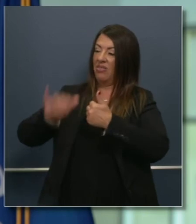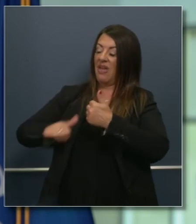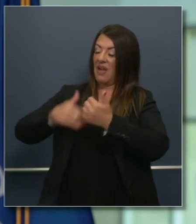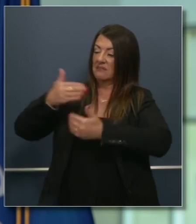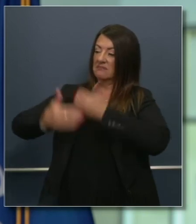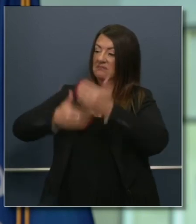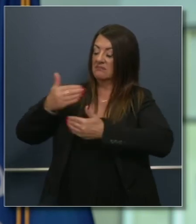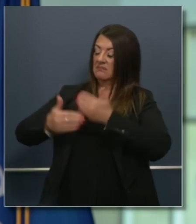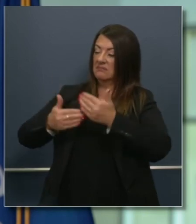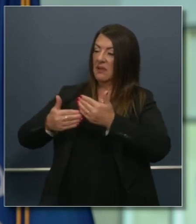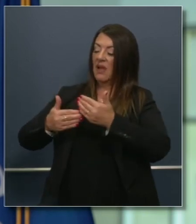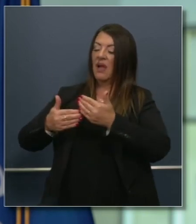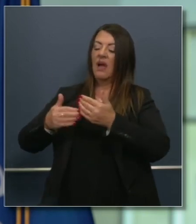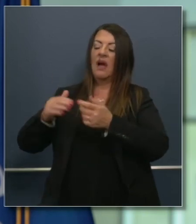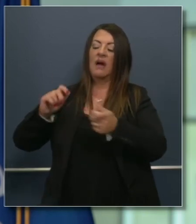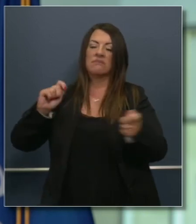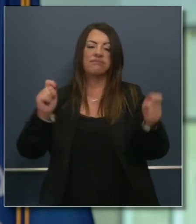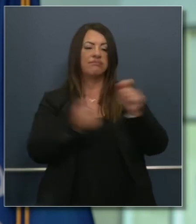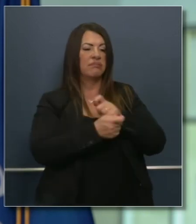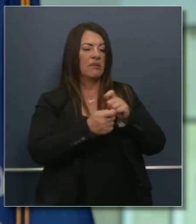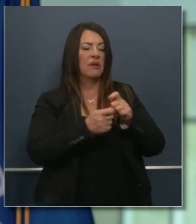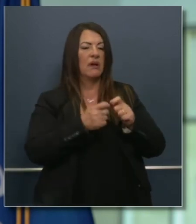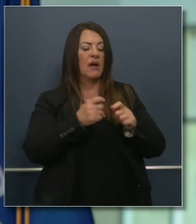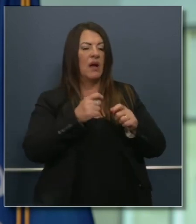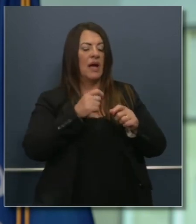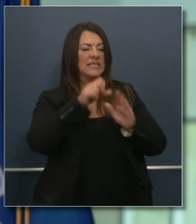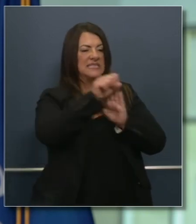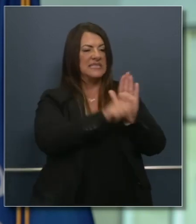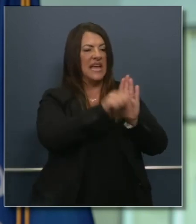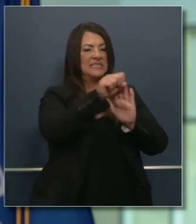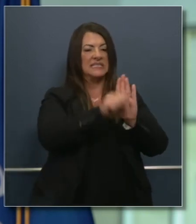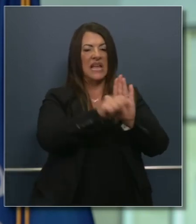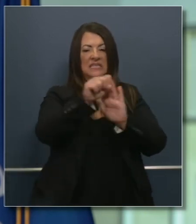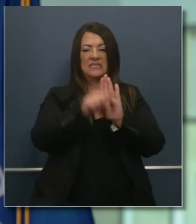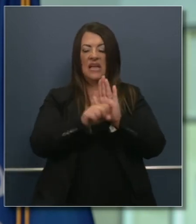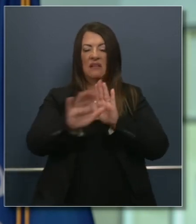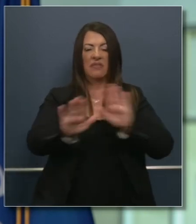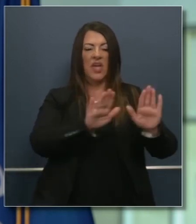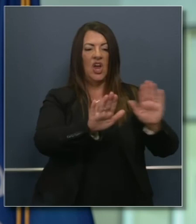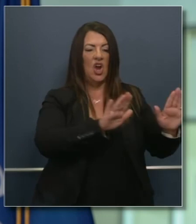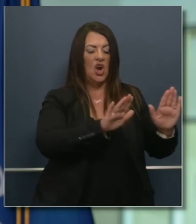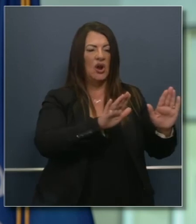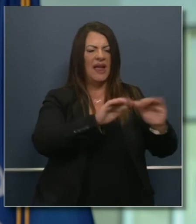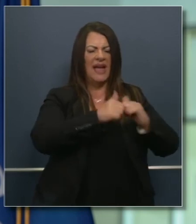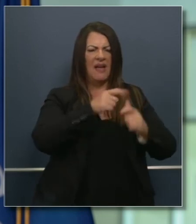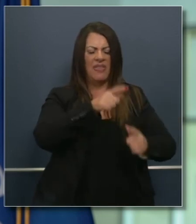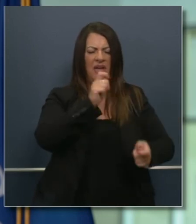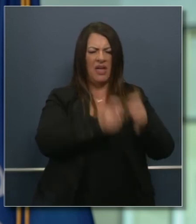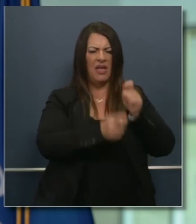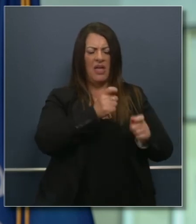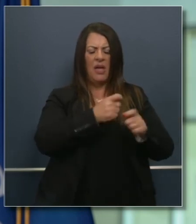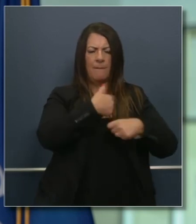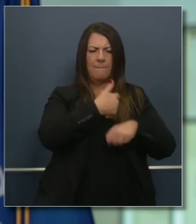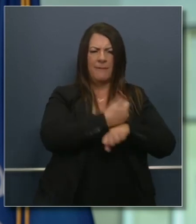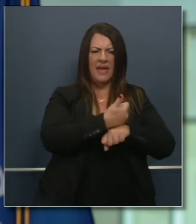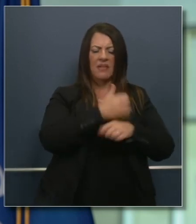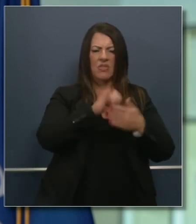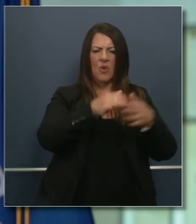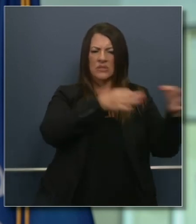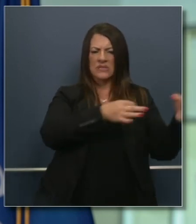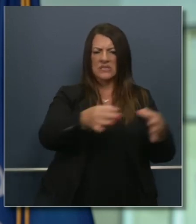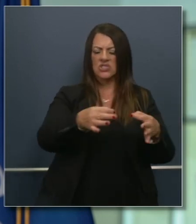and having state-by-state constructs until and unless you consider the impacts of those decisions